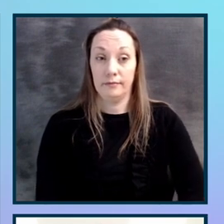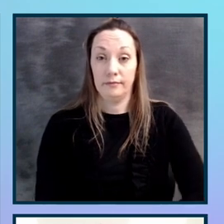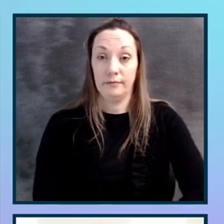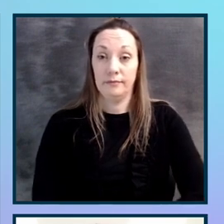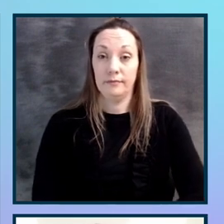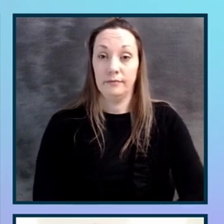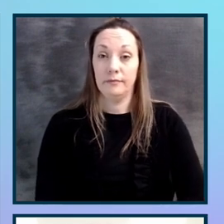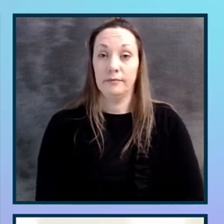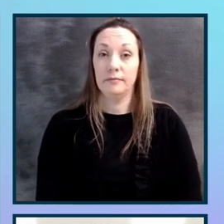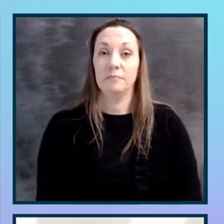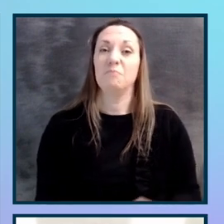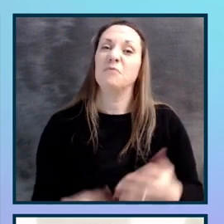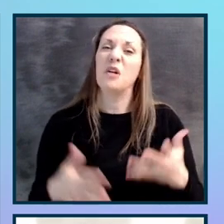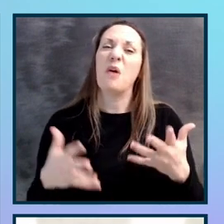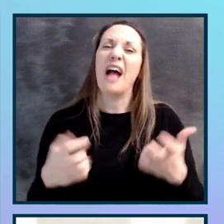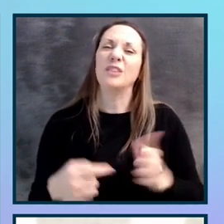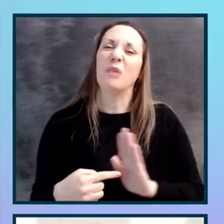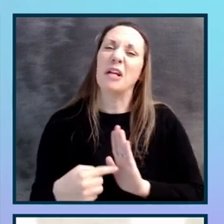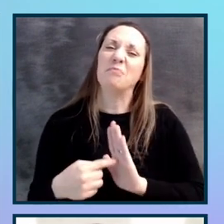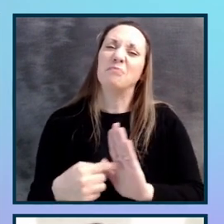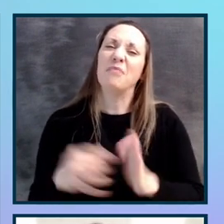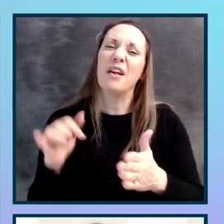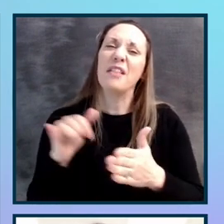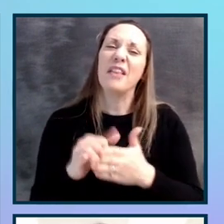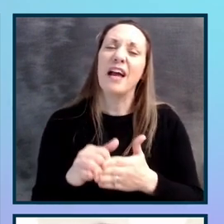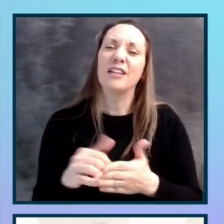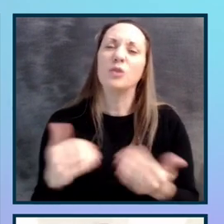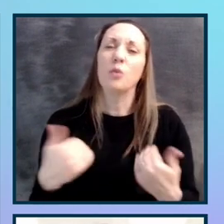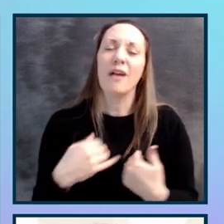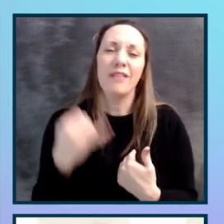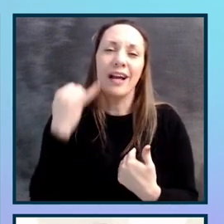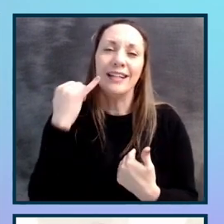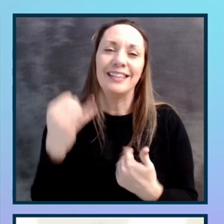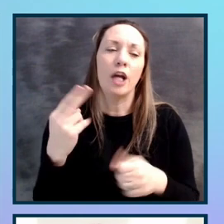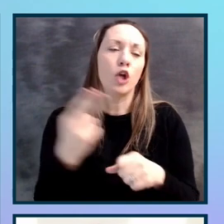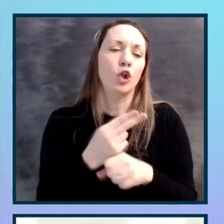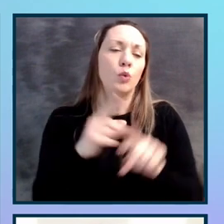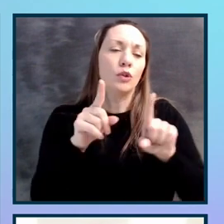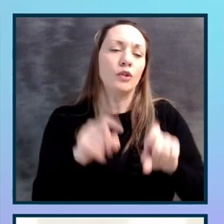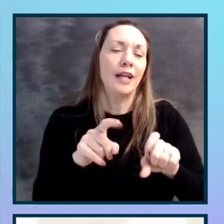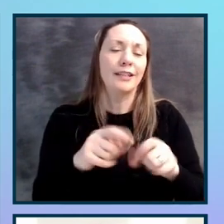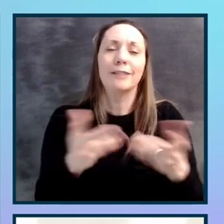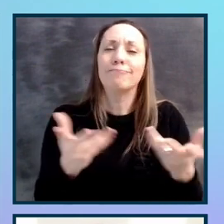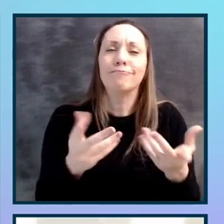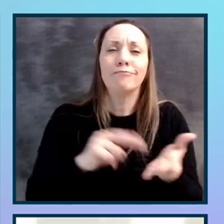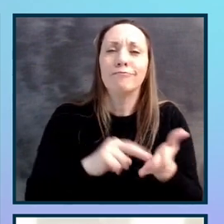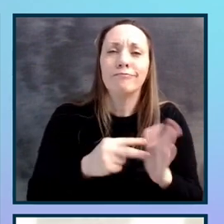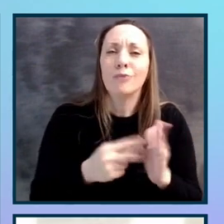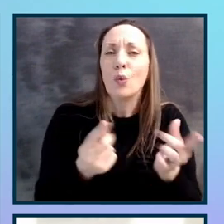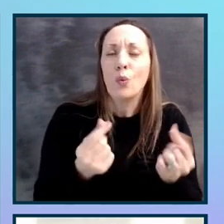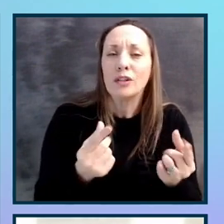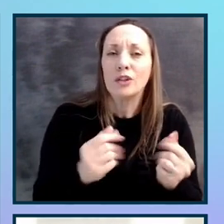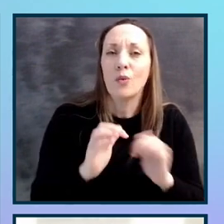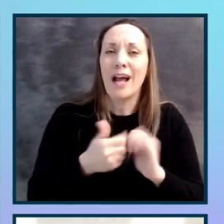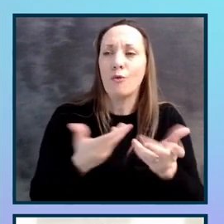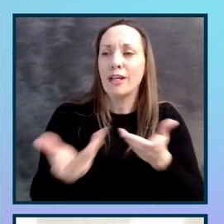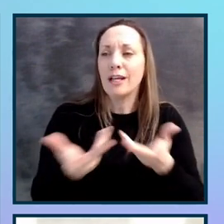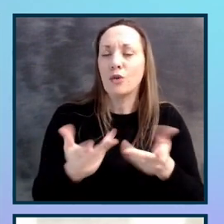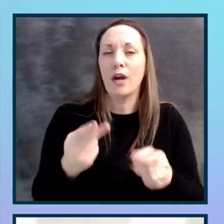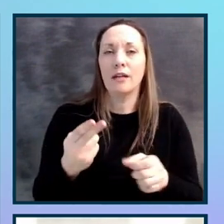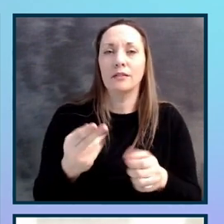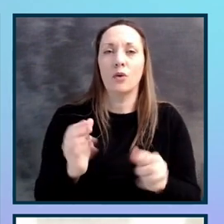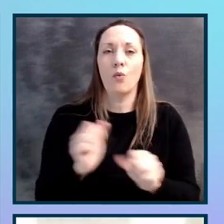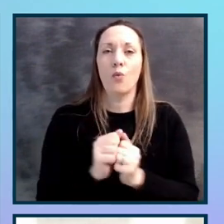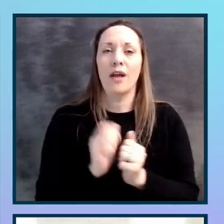I just wanted to share that to give you an oversight of what user testing does and how we are interacting with our customers